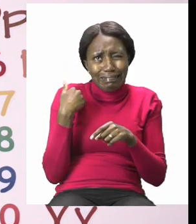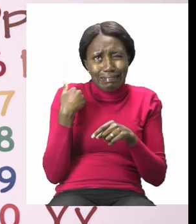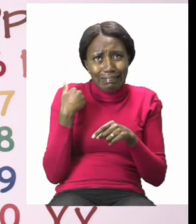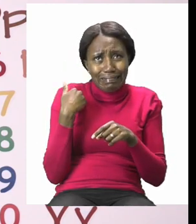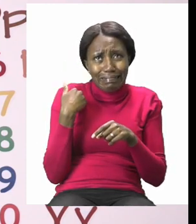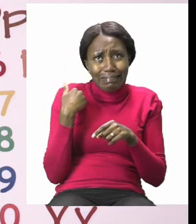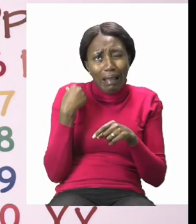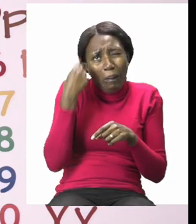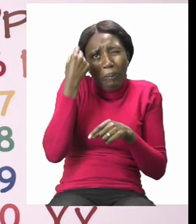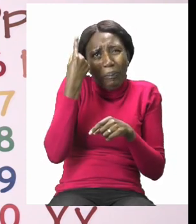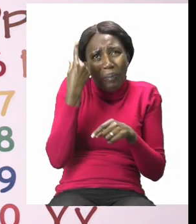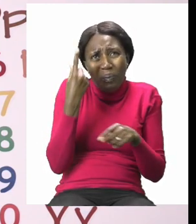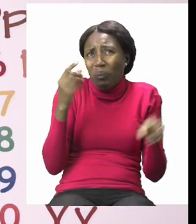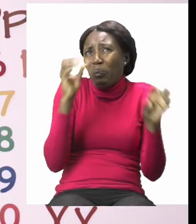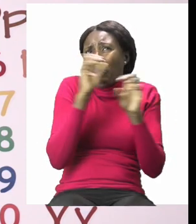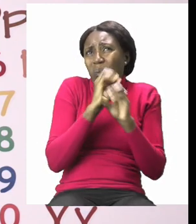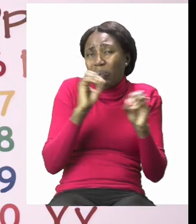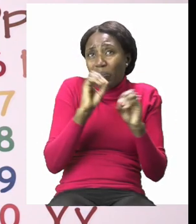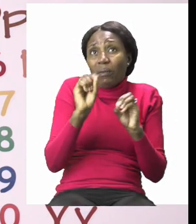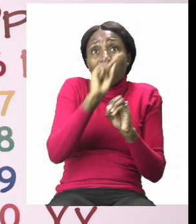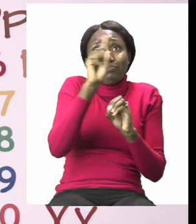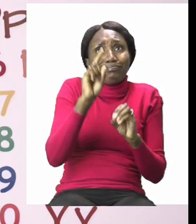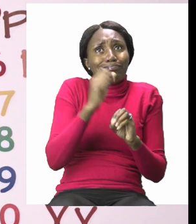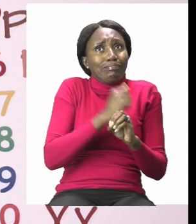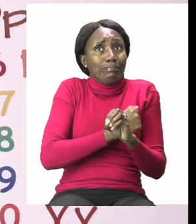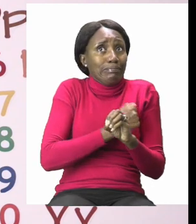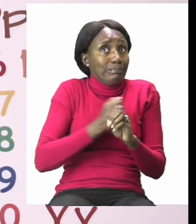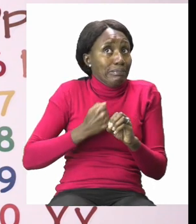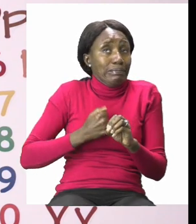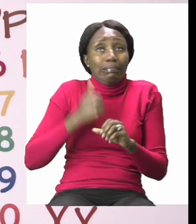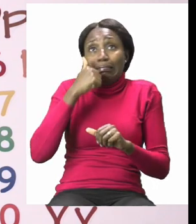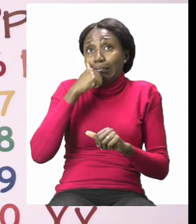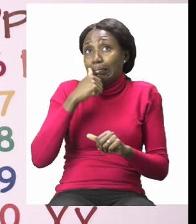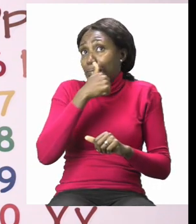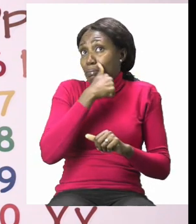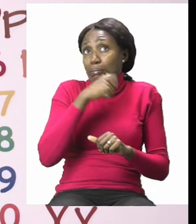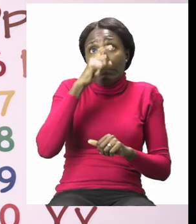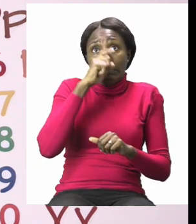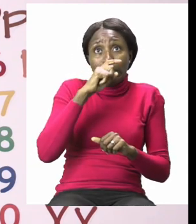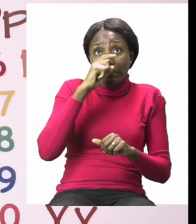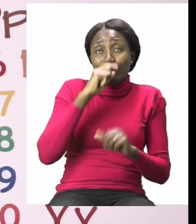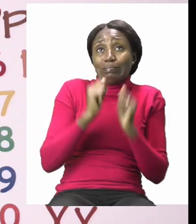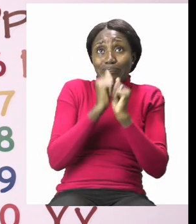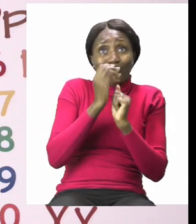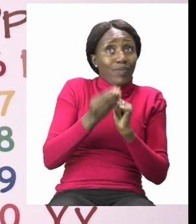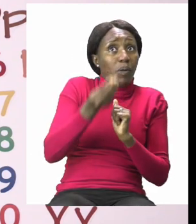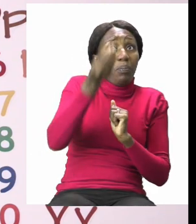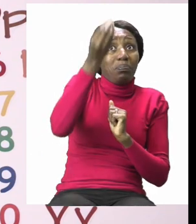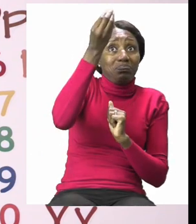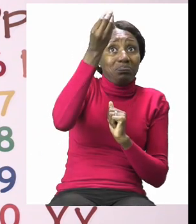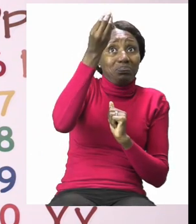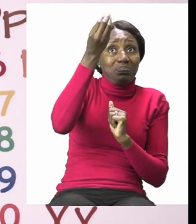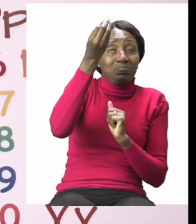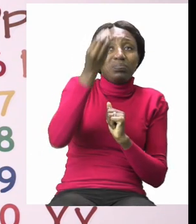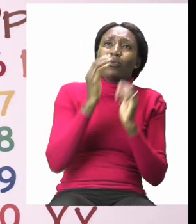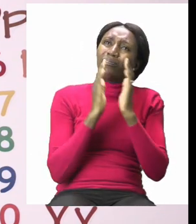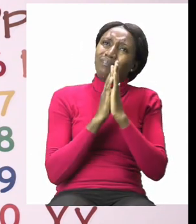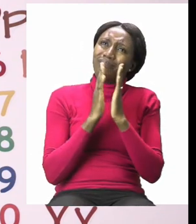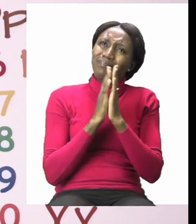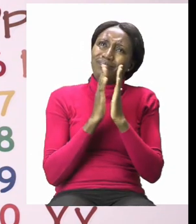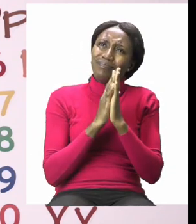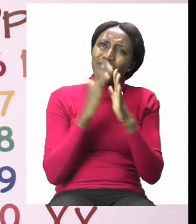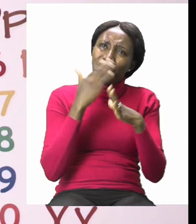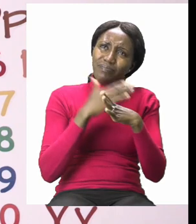don't understand you can always ask an adult for help just make sure that you end up finishing all your work by